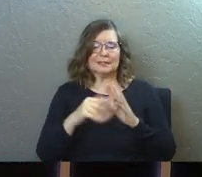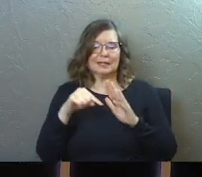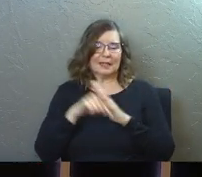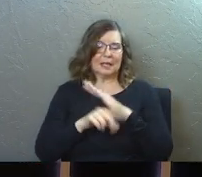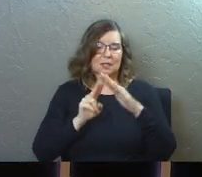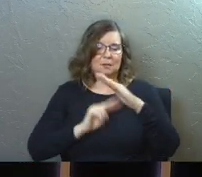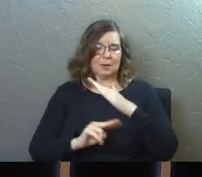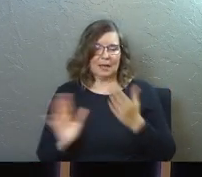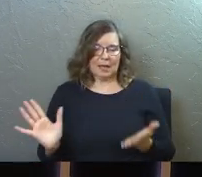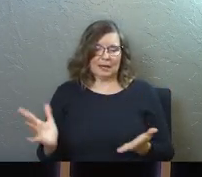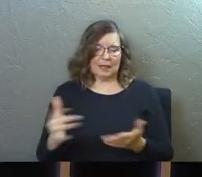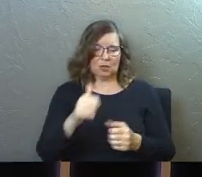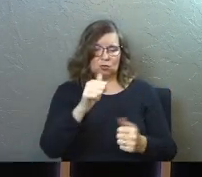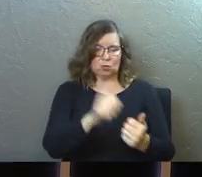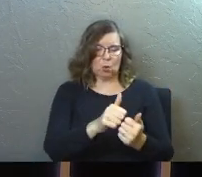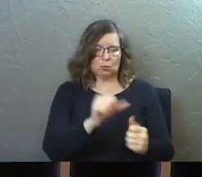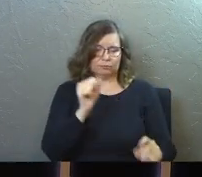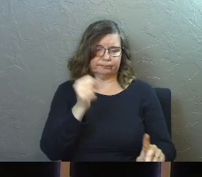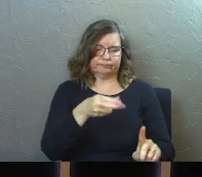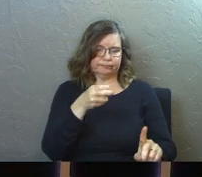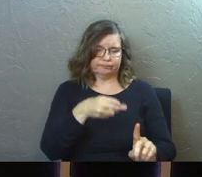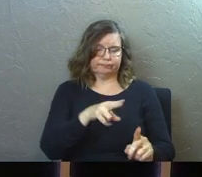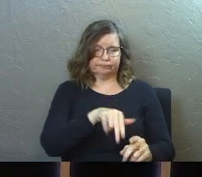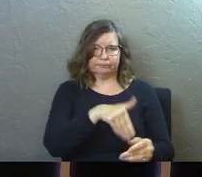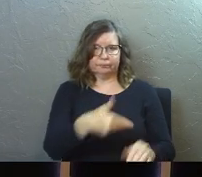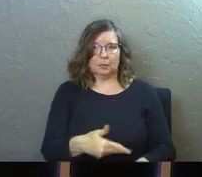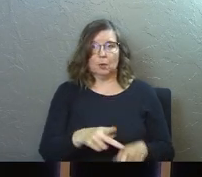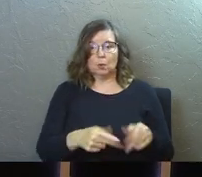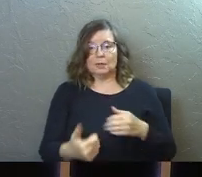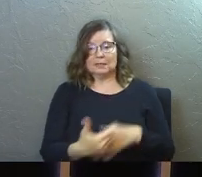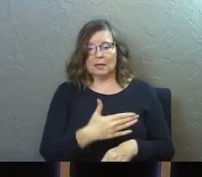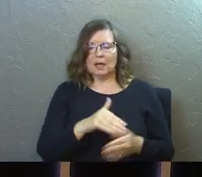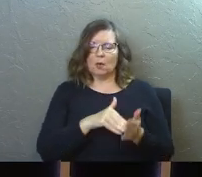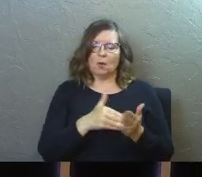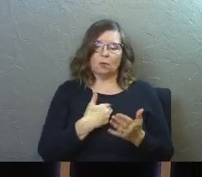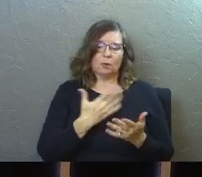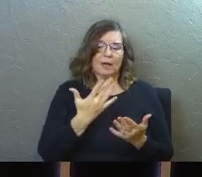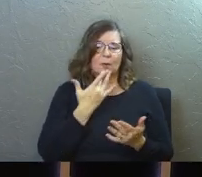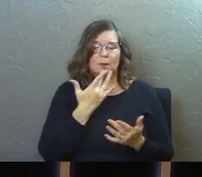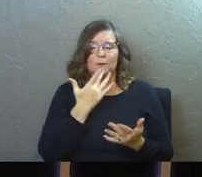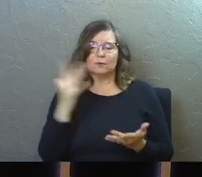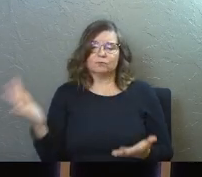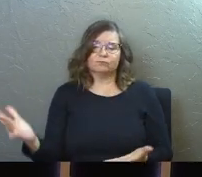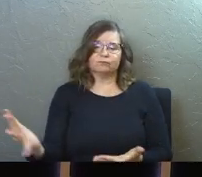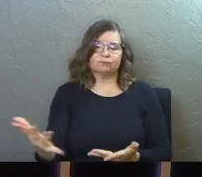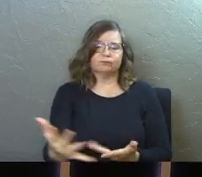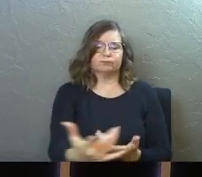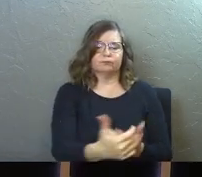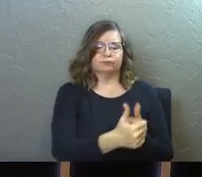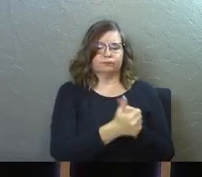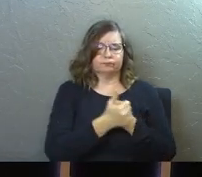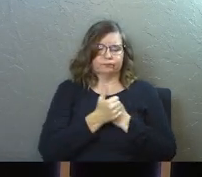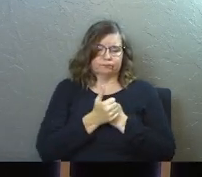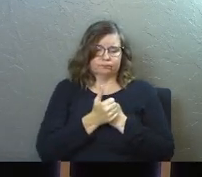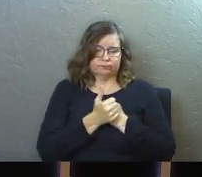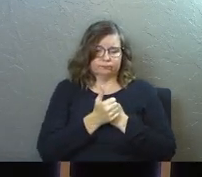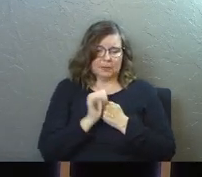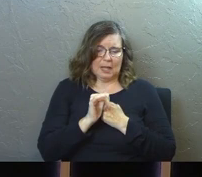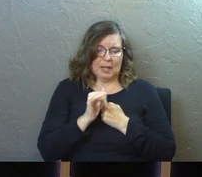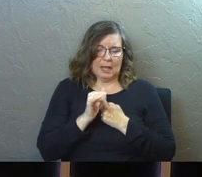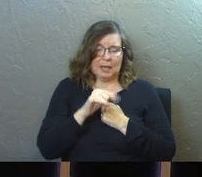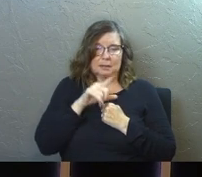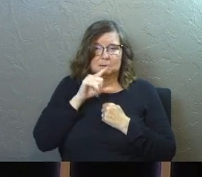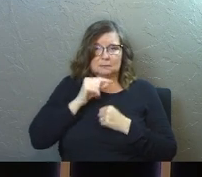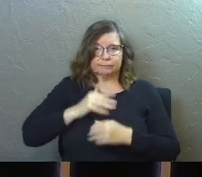and stones, those who are sent to it. How often would I have gathered your children together as a hen gathers her